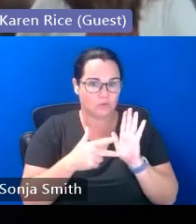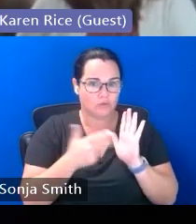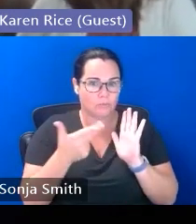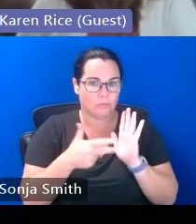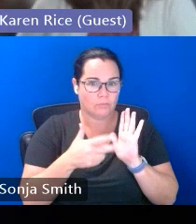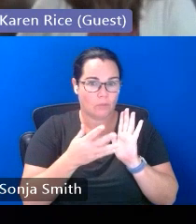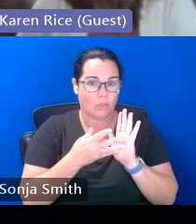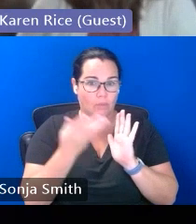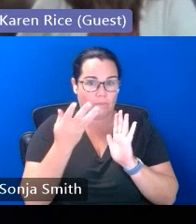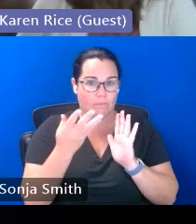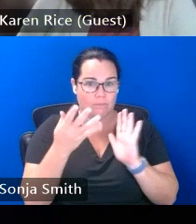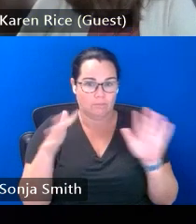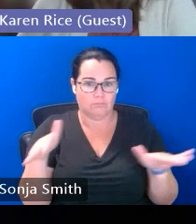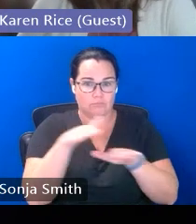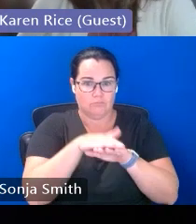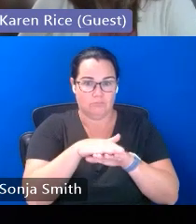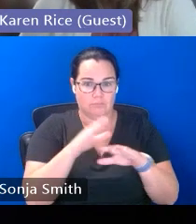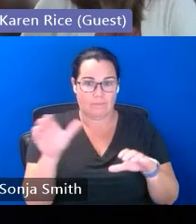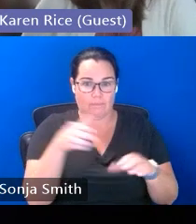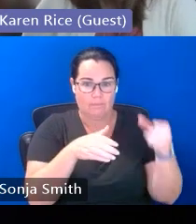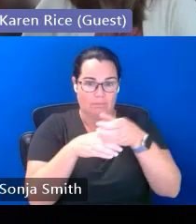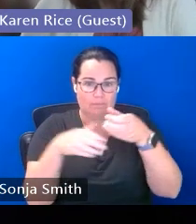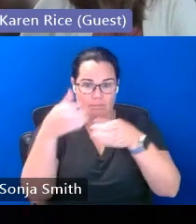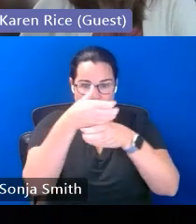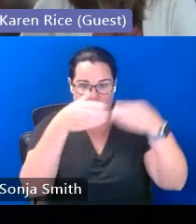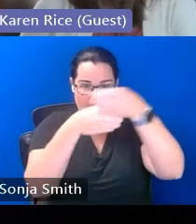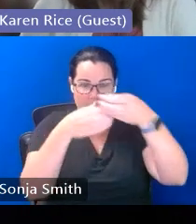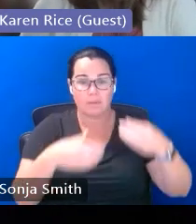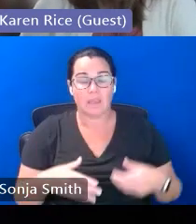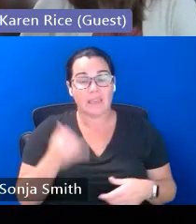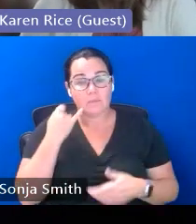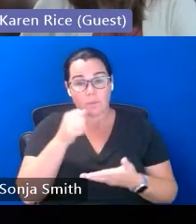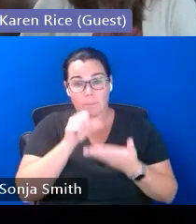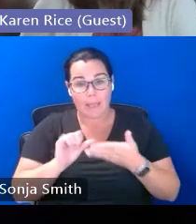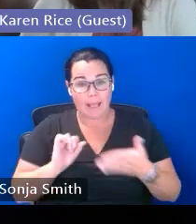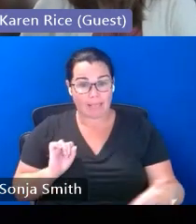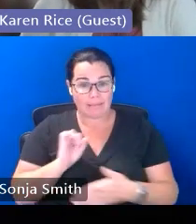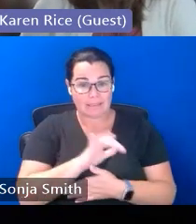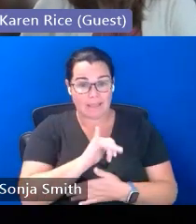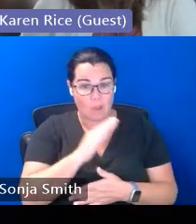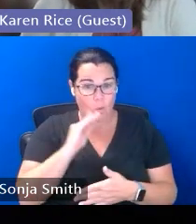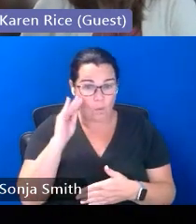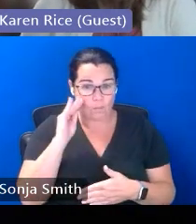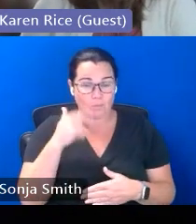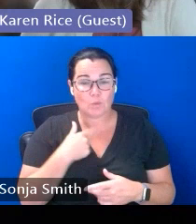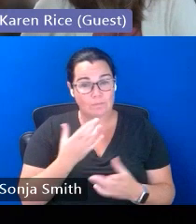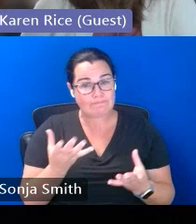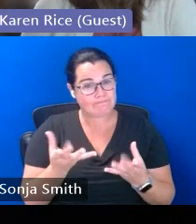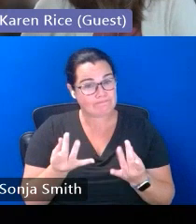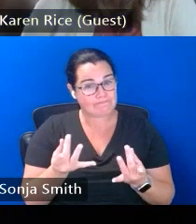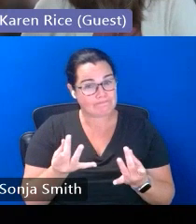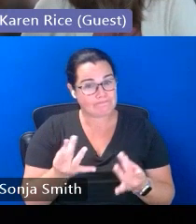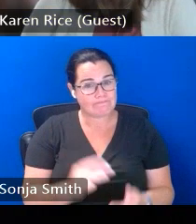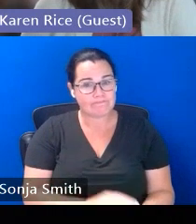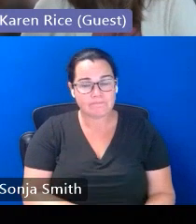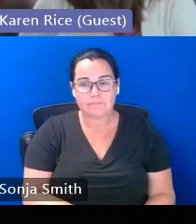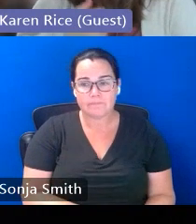there can be a really um it can be really tricky and so i will say um